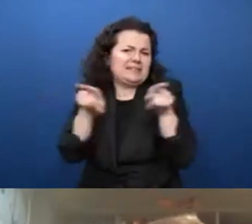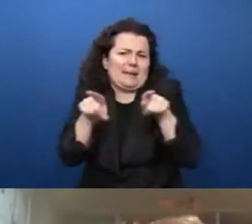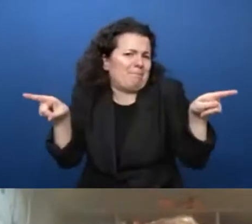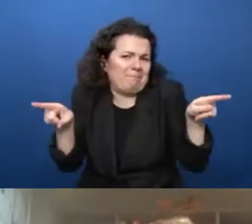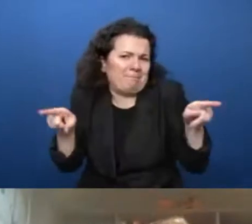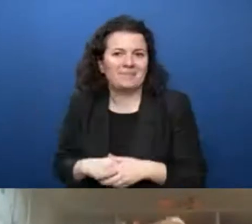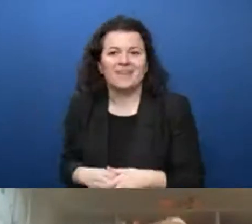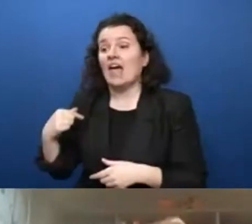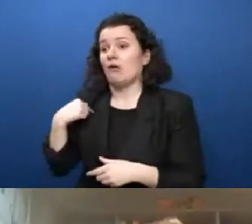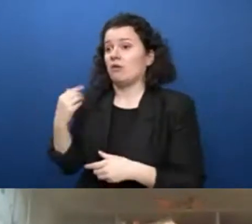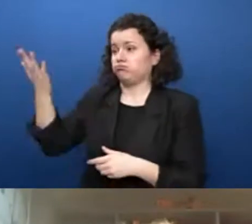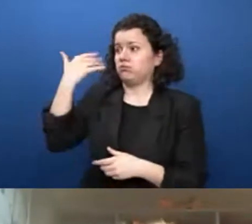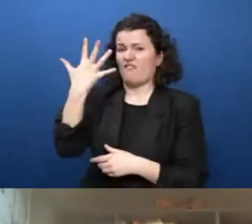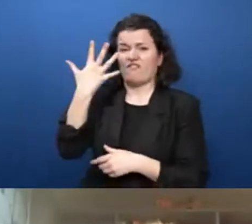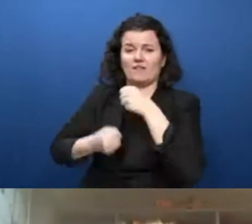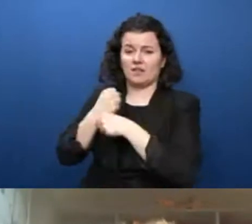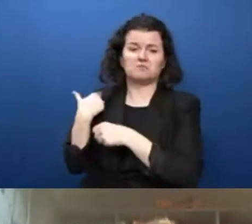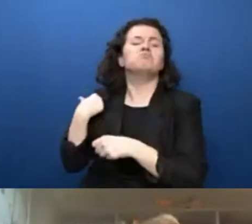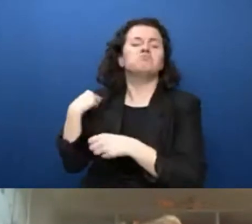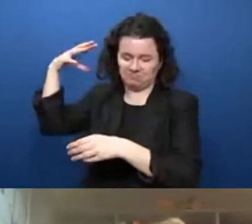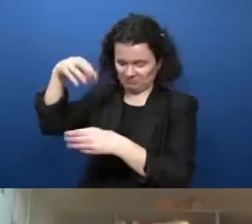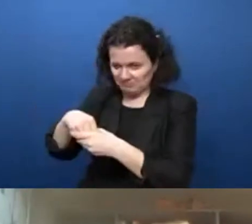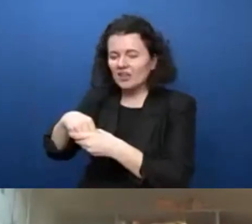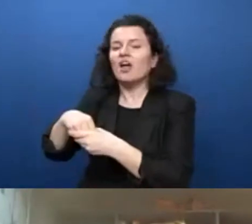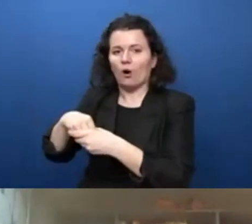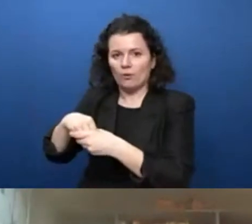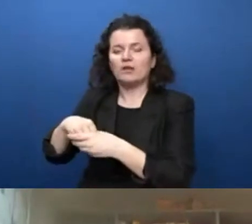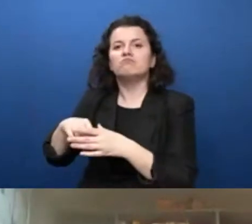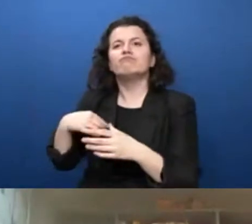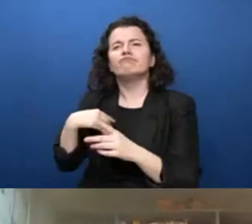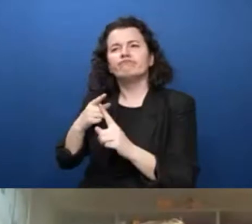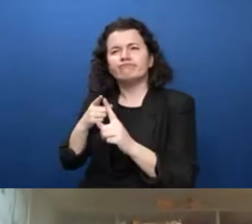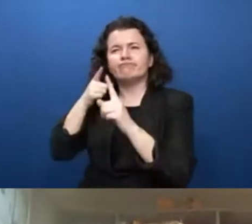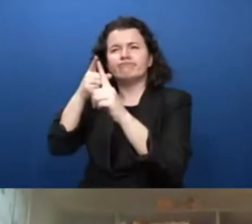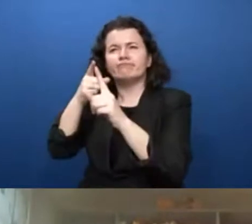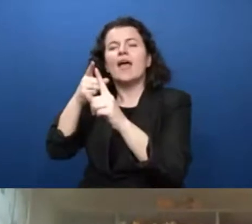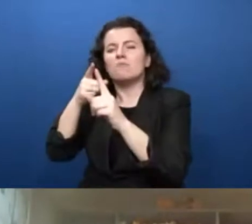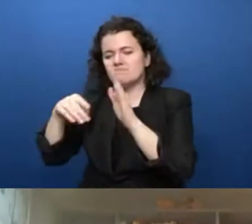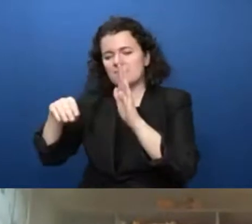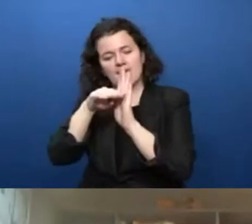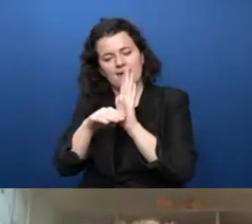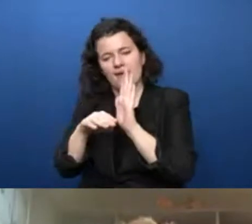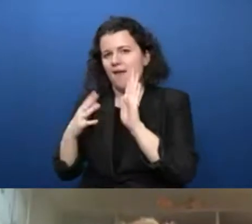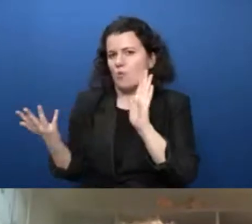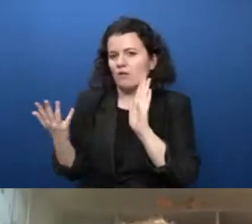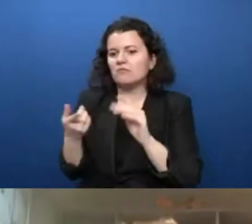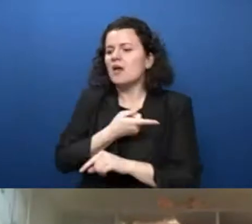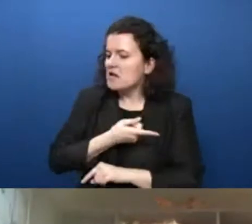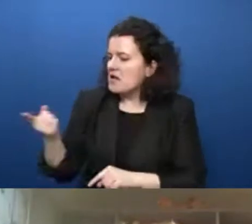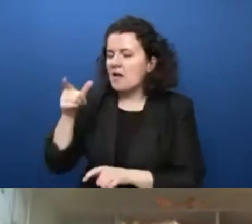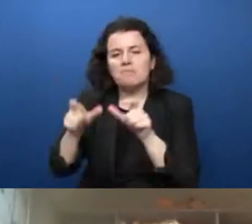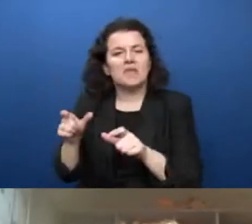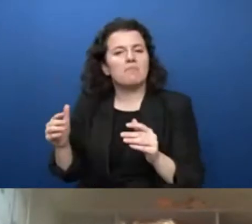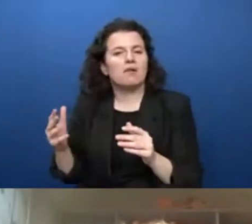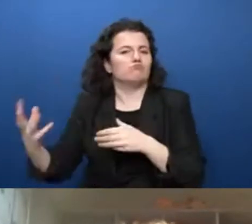Microsoft five years ago, we evolved our mission statement to empower every person organization on the planet